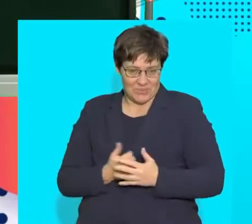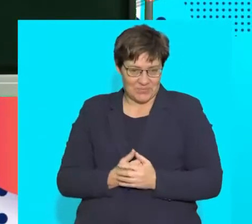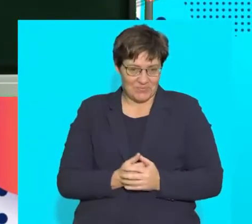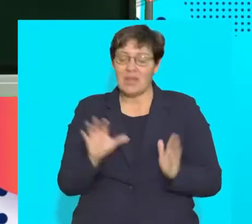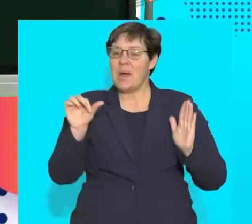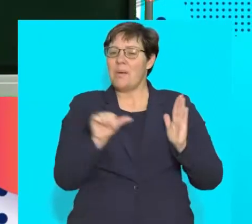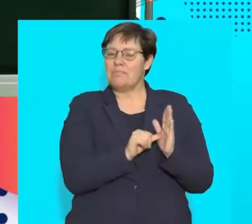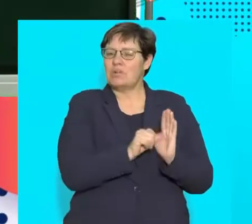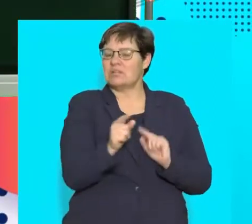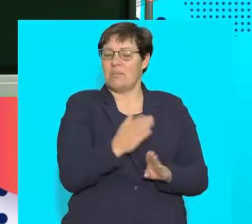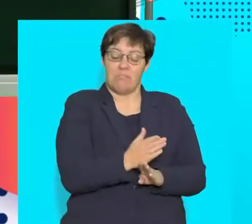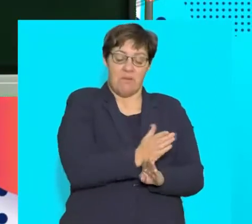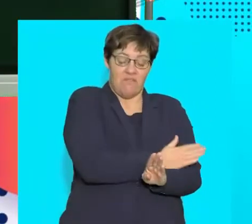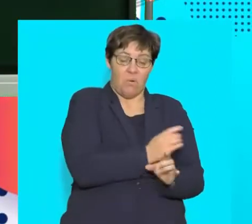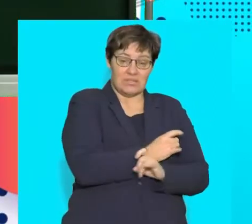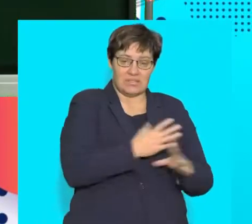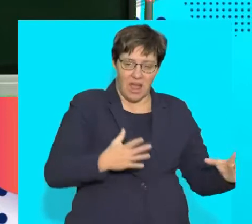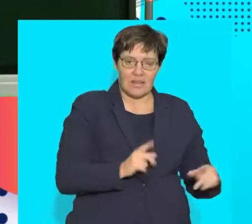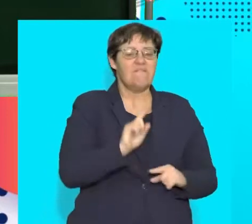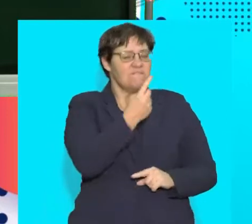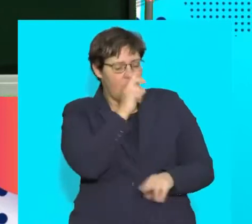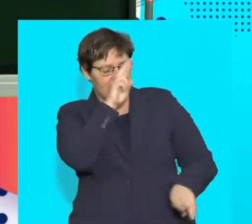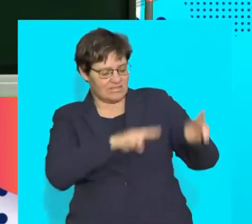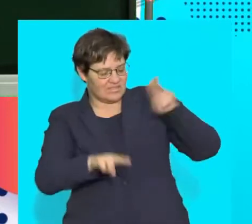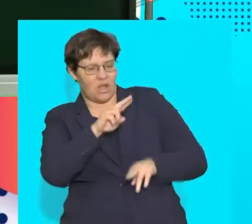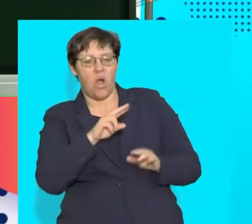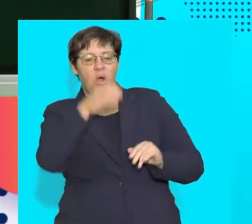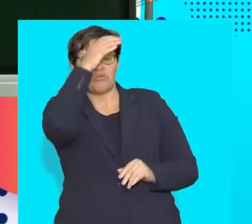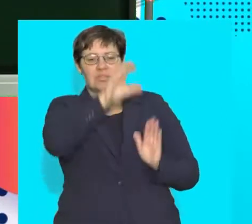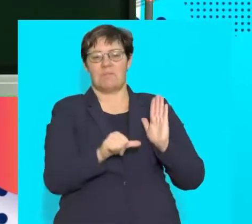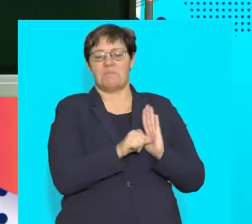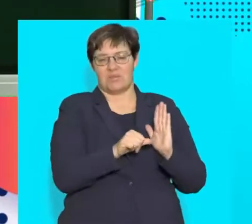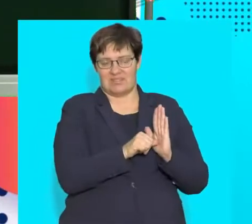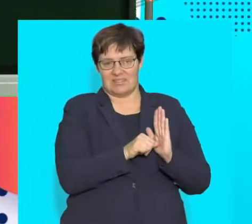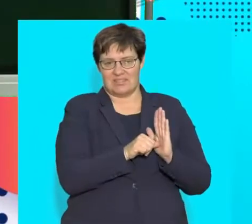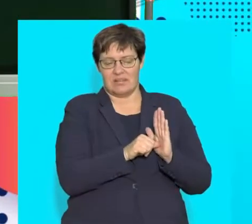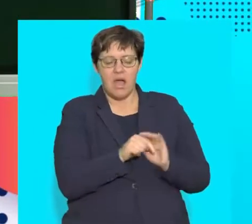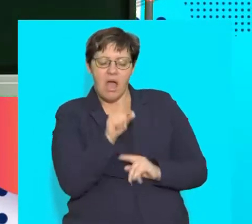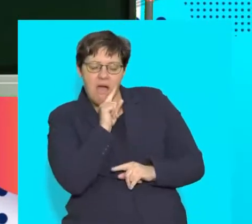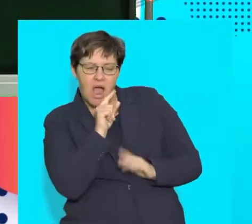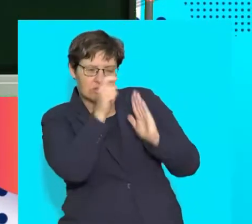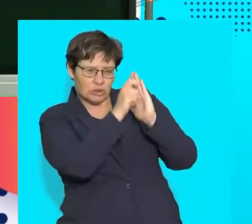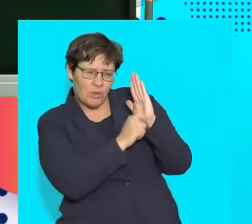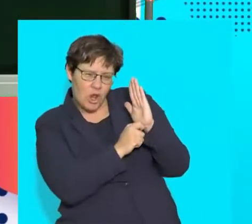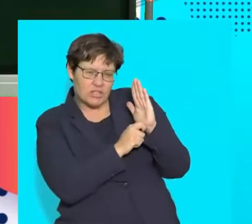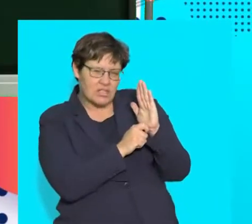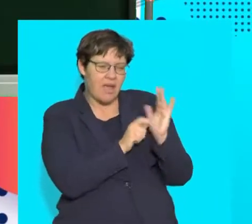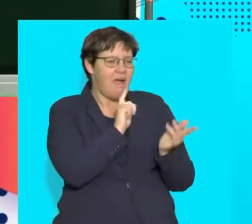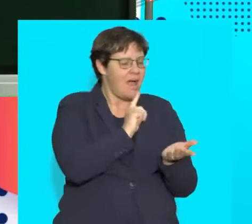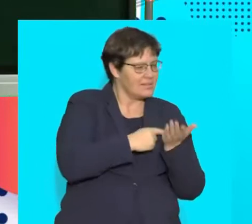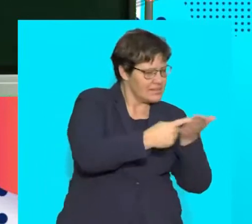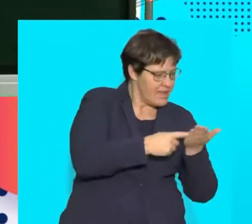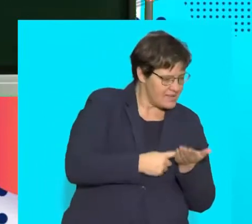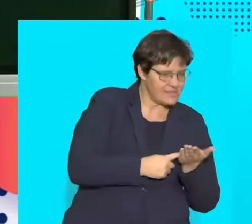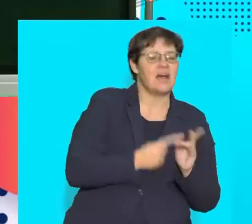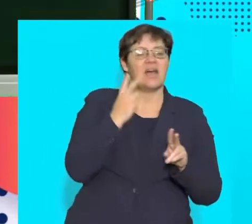important that before we get into the lesson that we have an overview of the core concepts, consult some terminology, and as I always